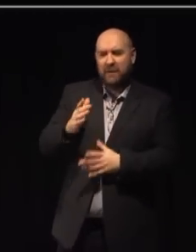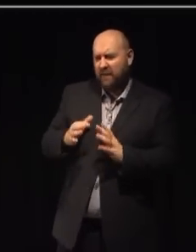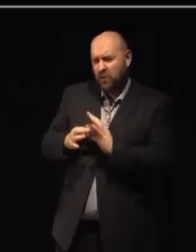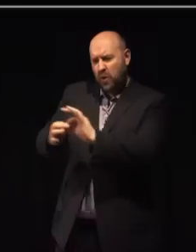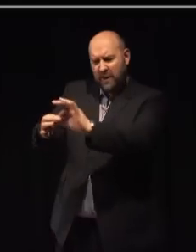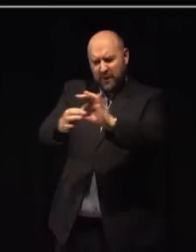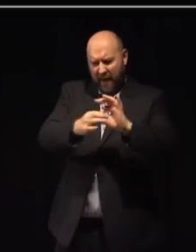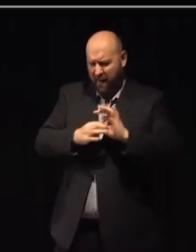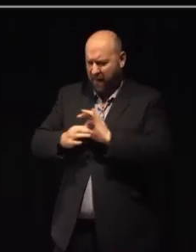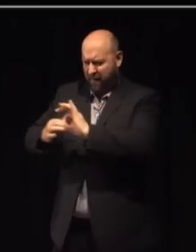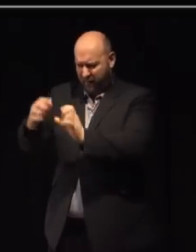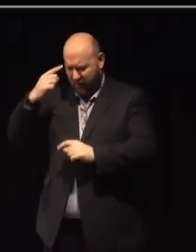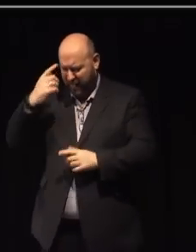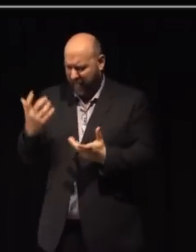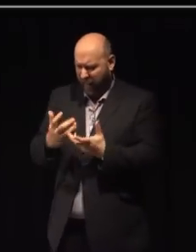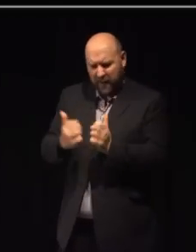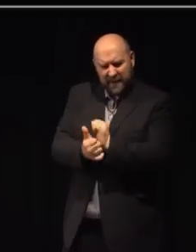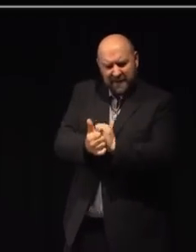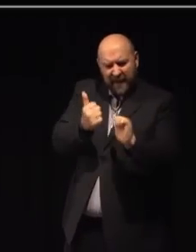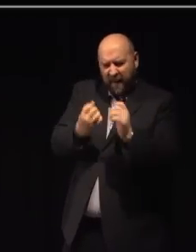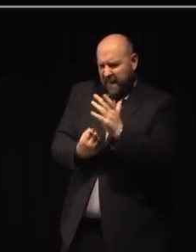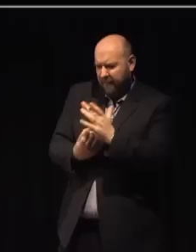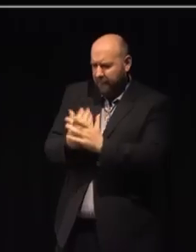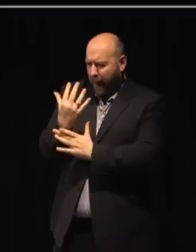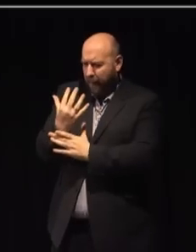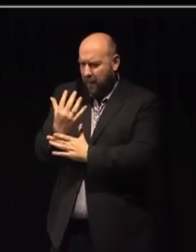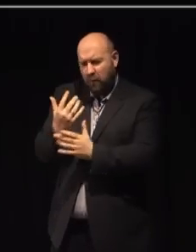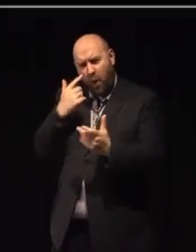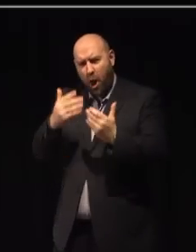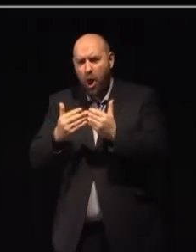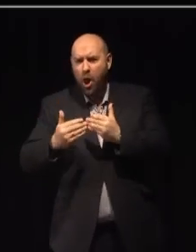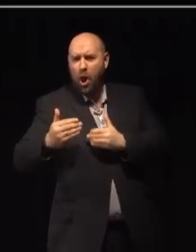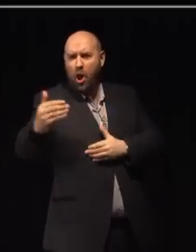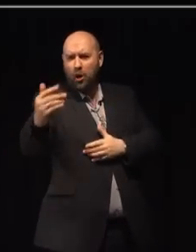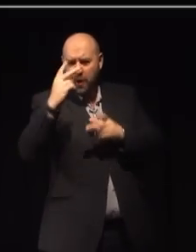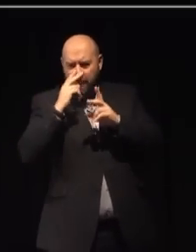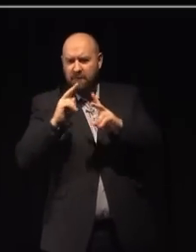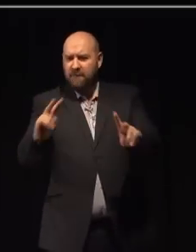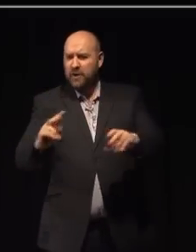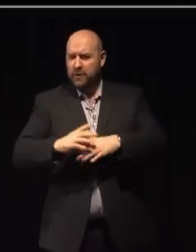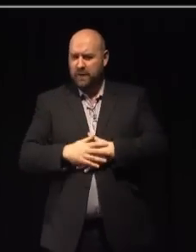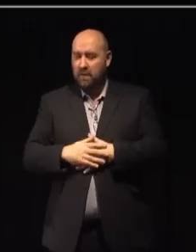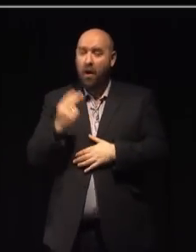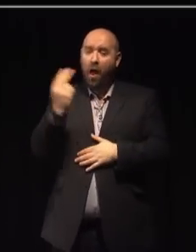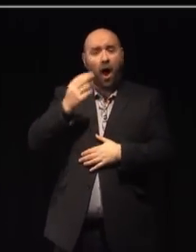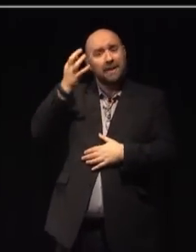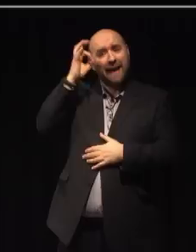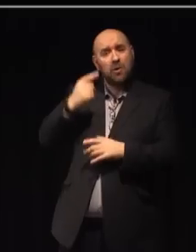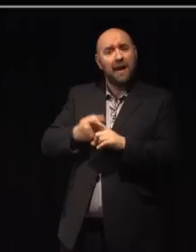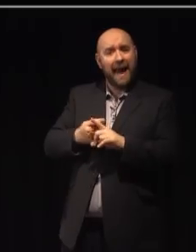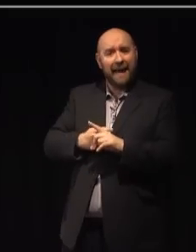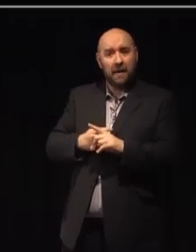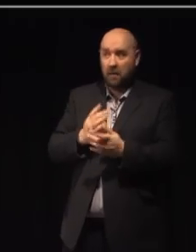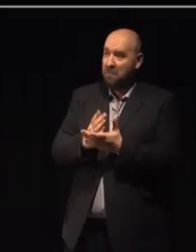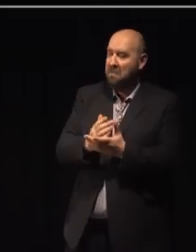thinking about talent and talent development to have a long-term vision. At Arts Council England, we are uniquely